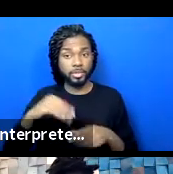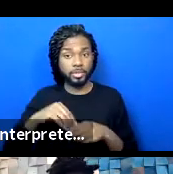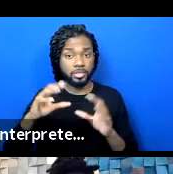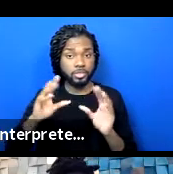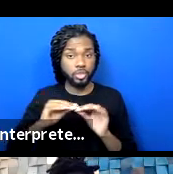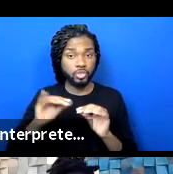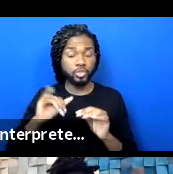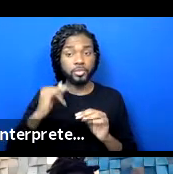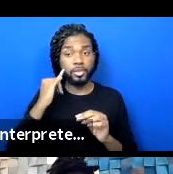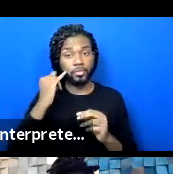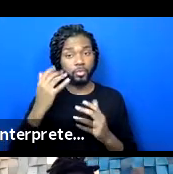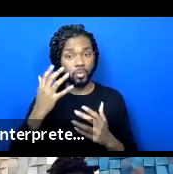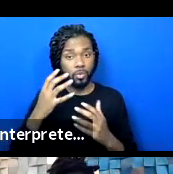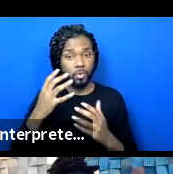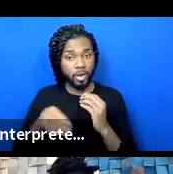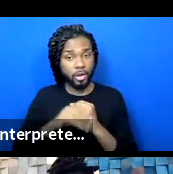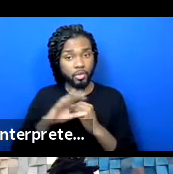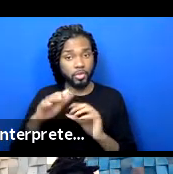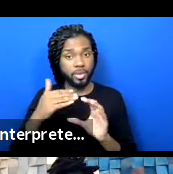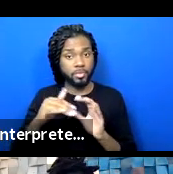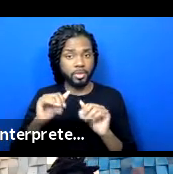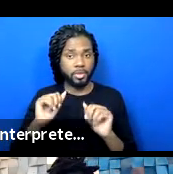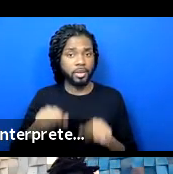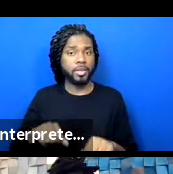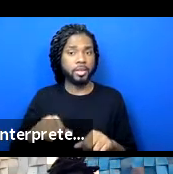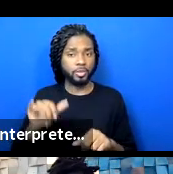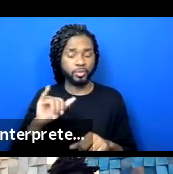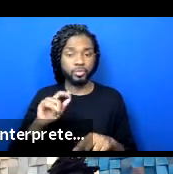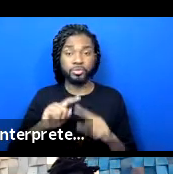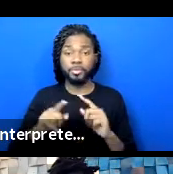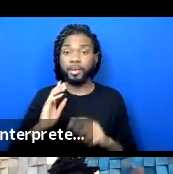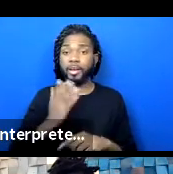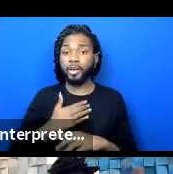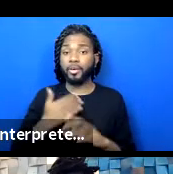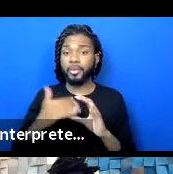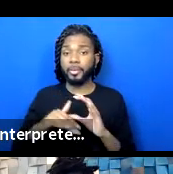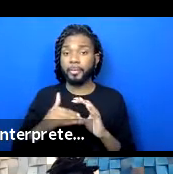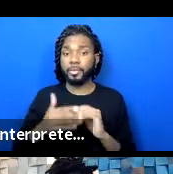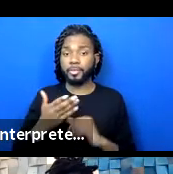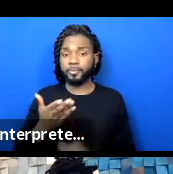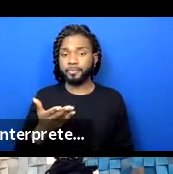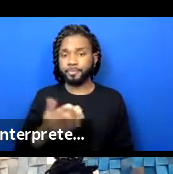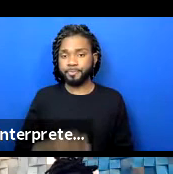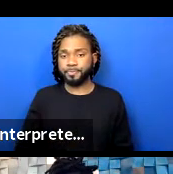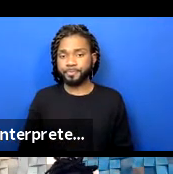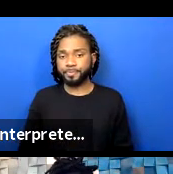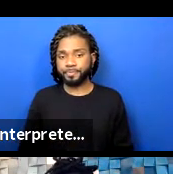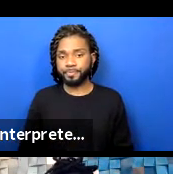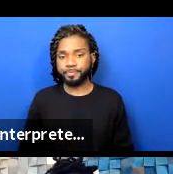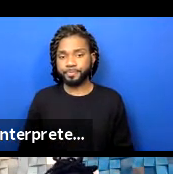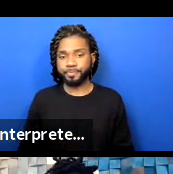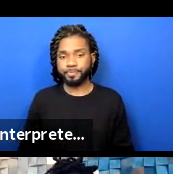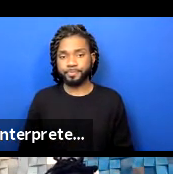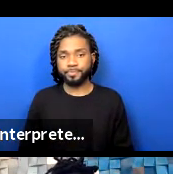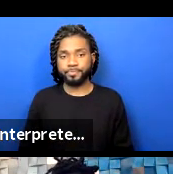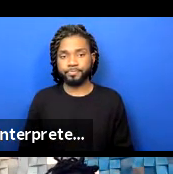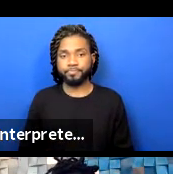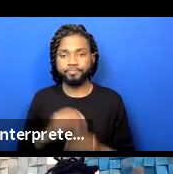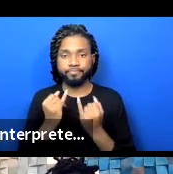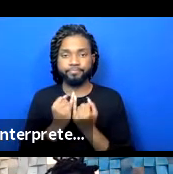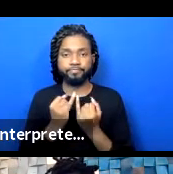you want to follow up with us. But our email, staff.groups.gmail